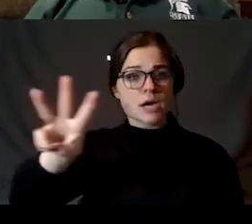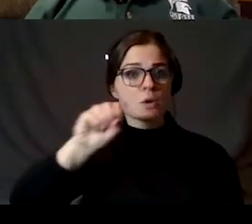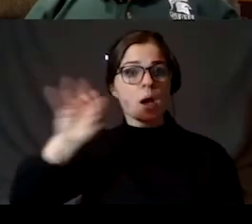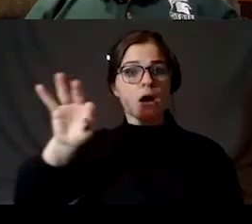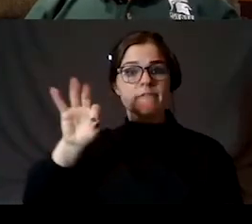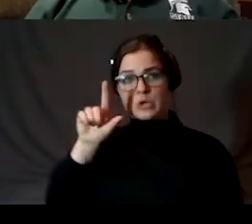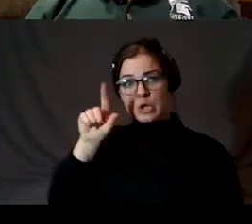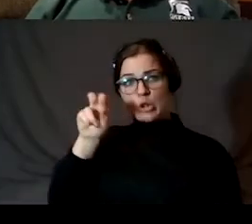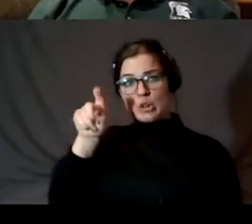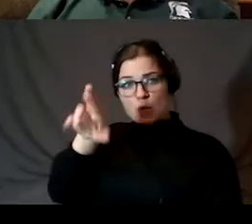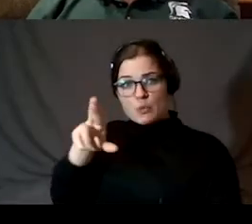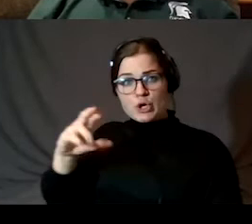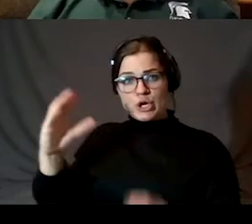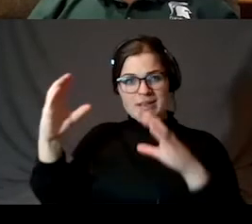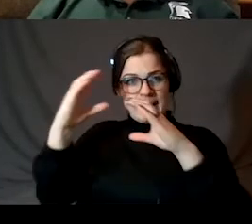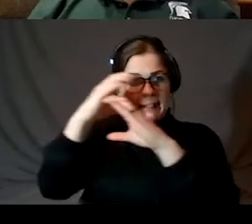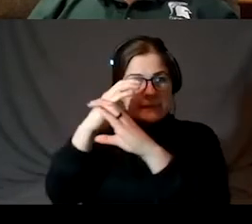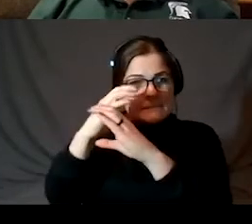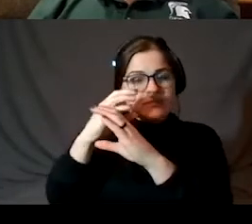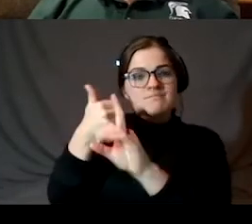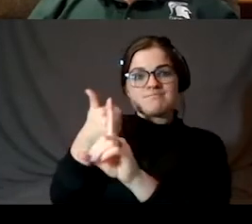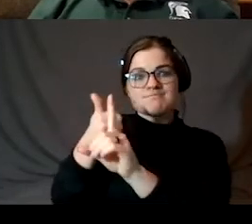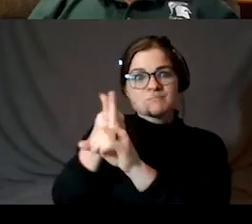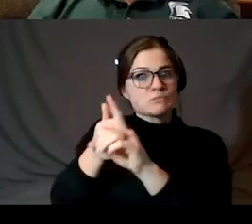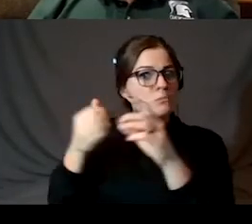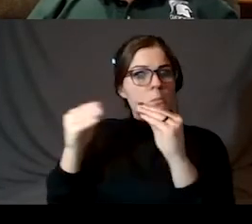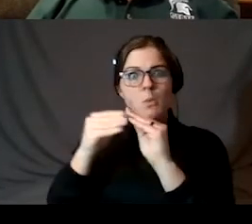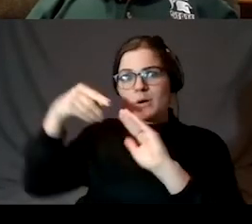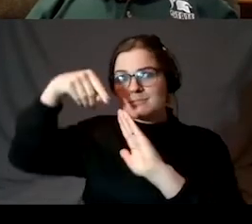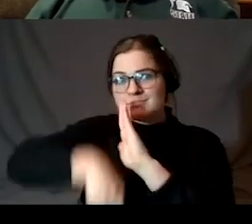and went beyond some of his predecessors who made important discoveries of that.